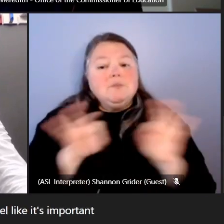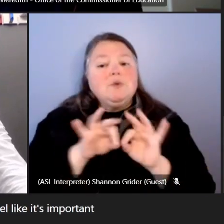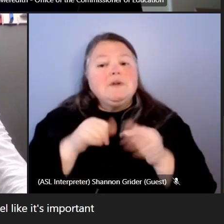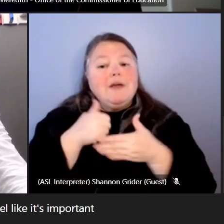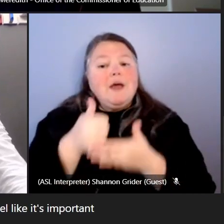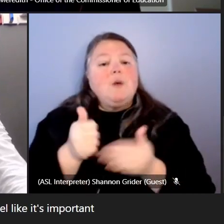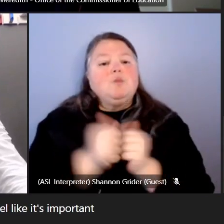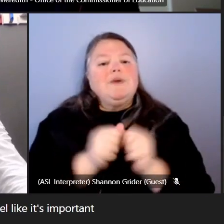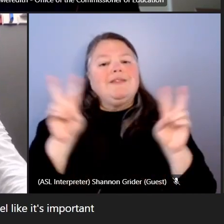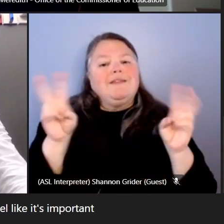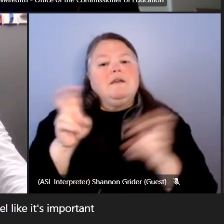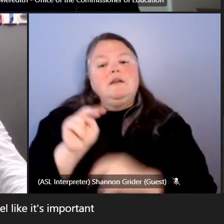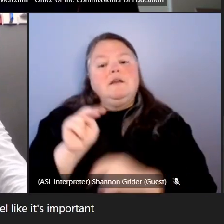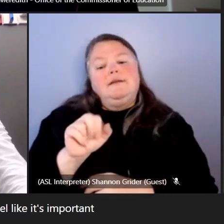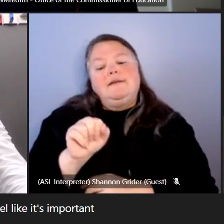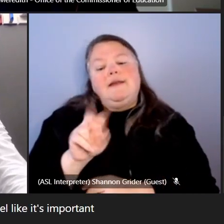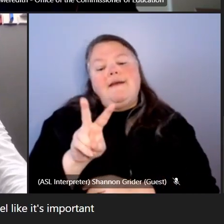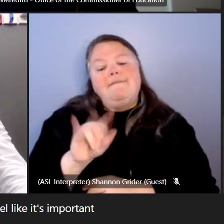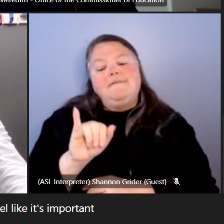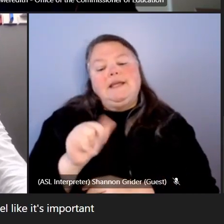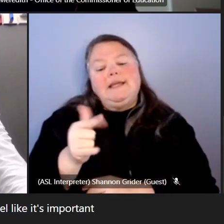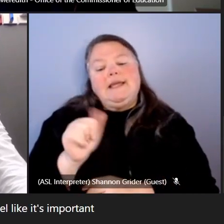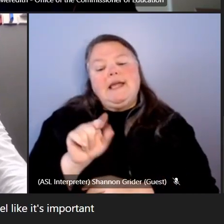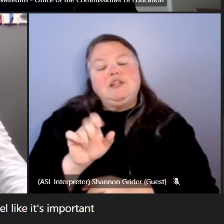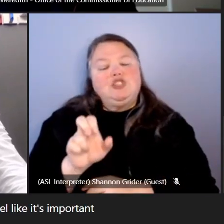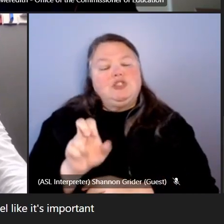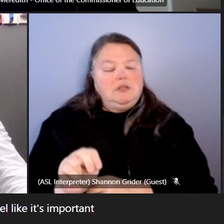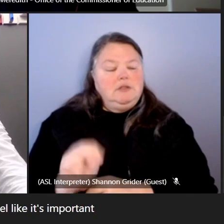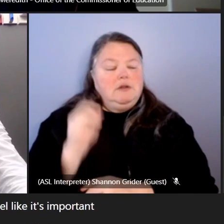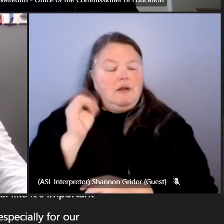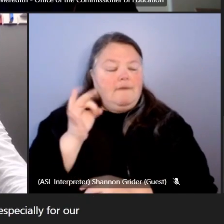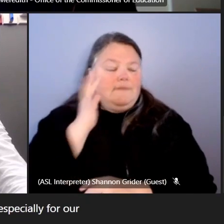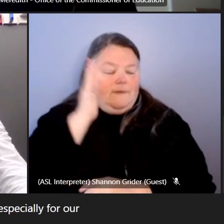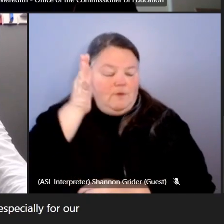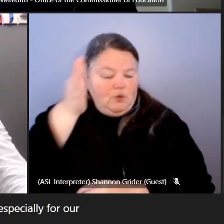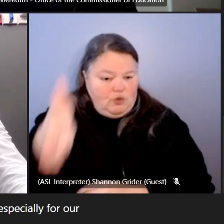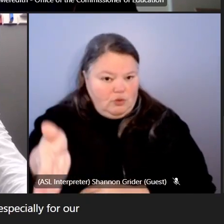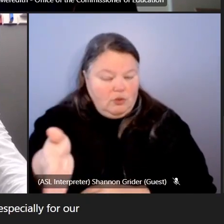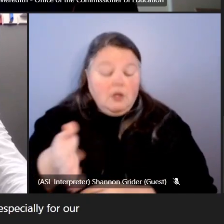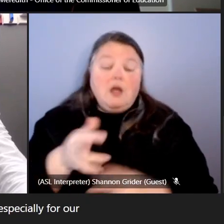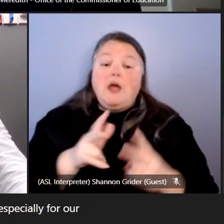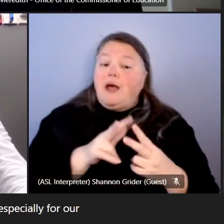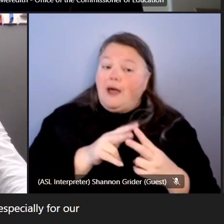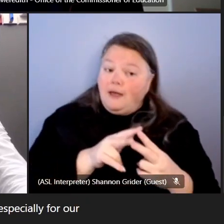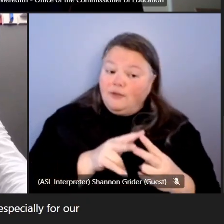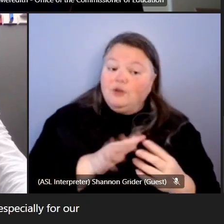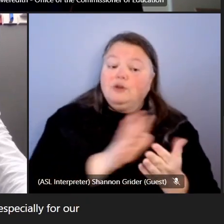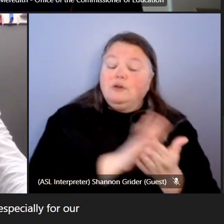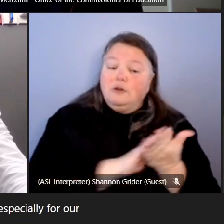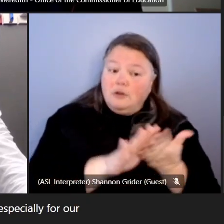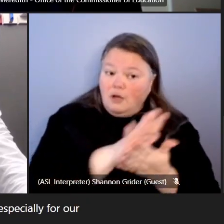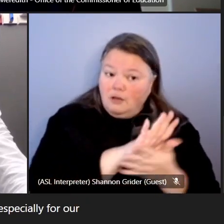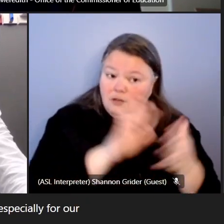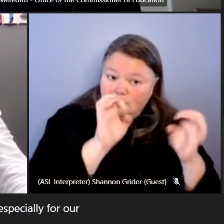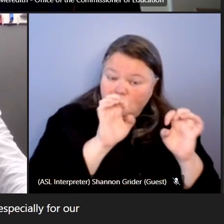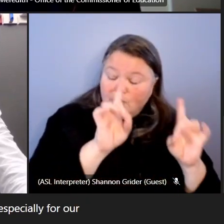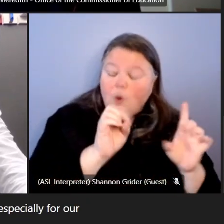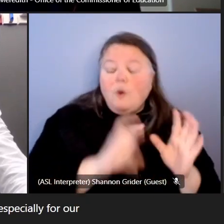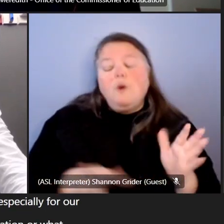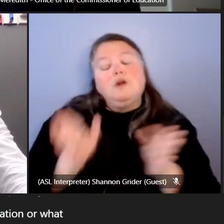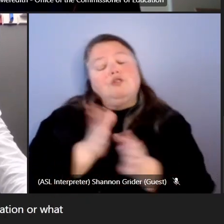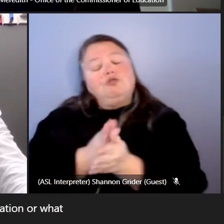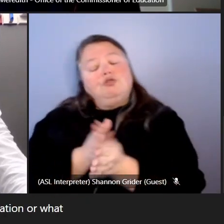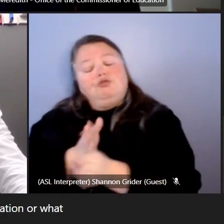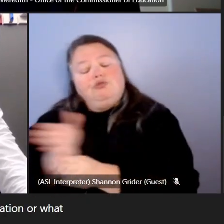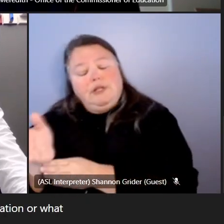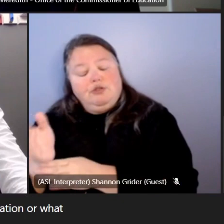with the navigation of the future especially for our students with either post-secondary education or what career field they're going to